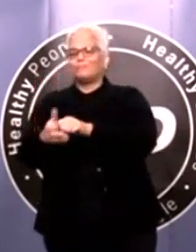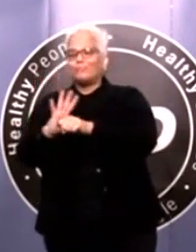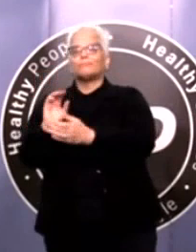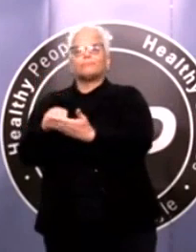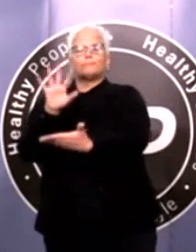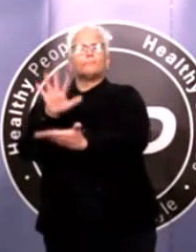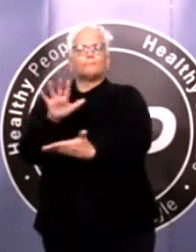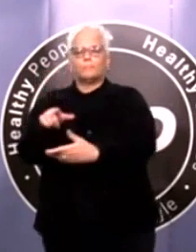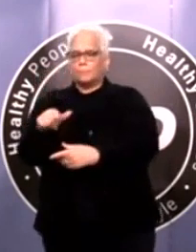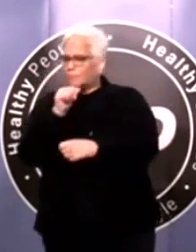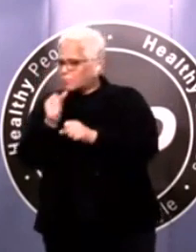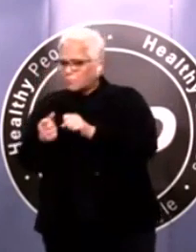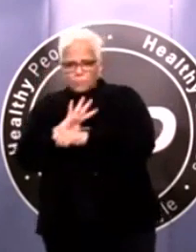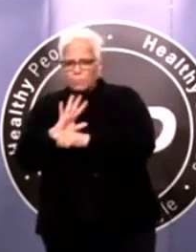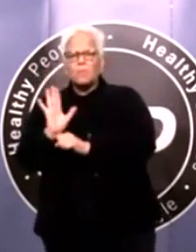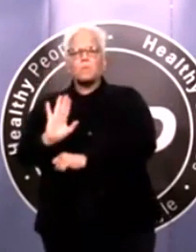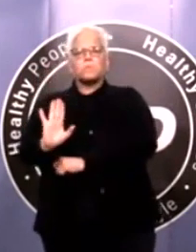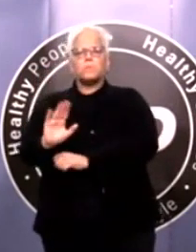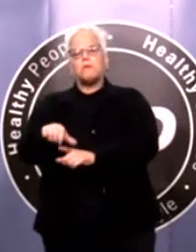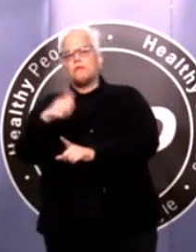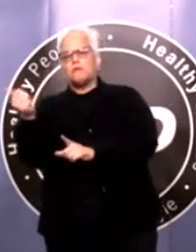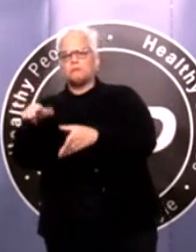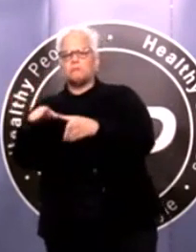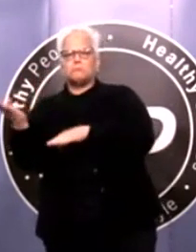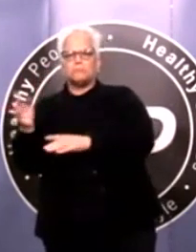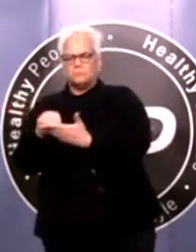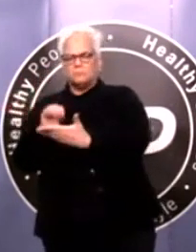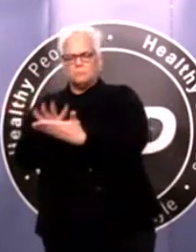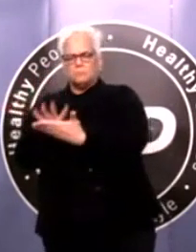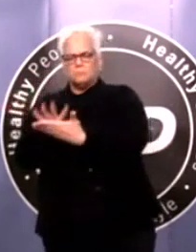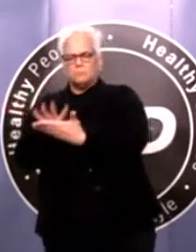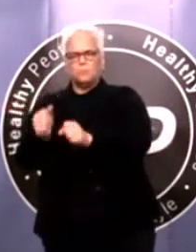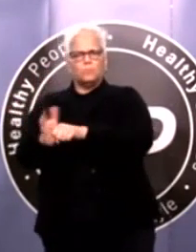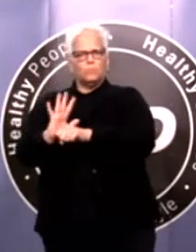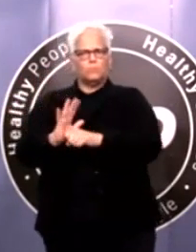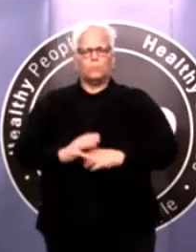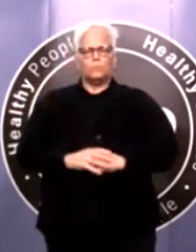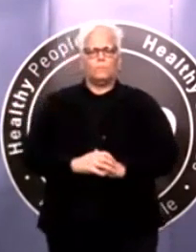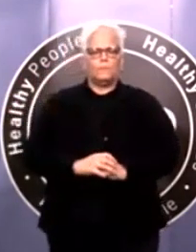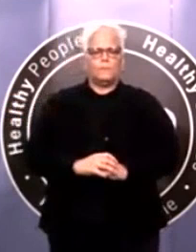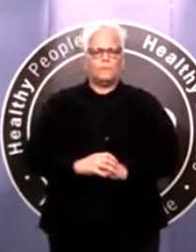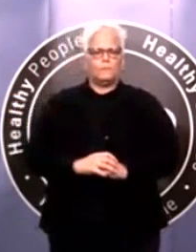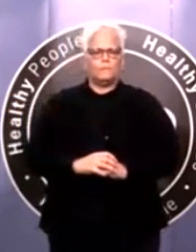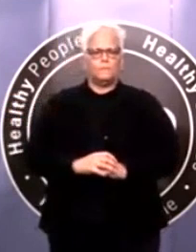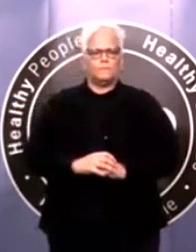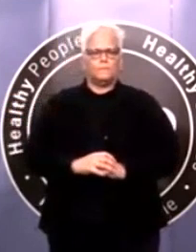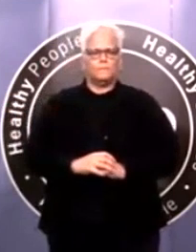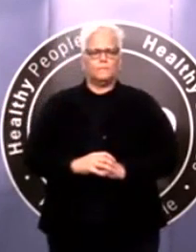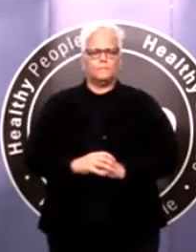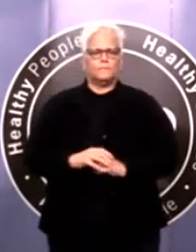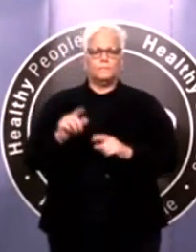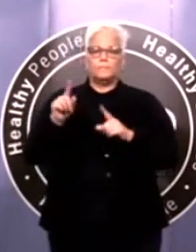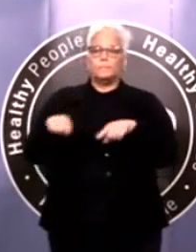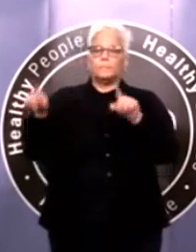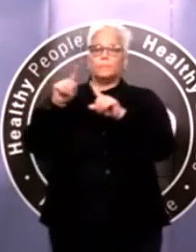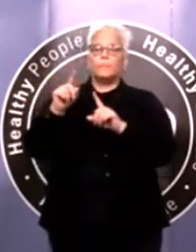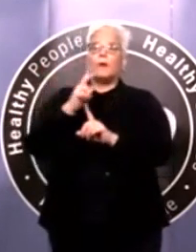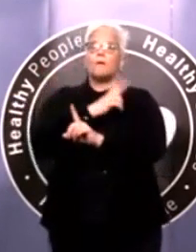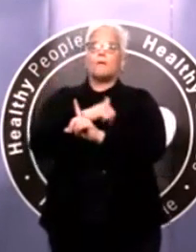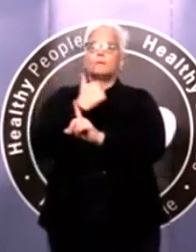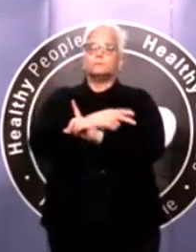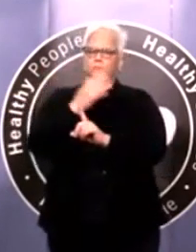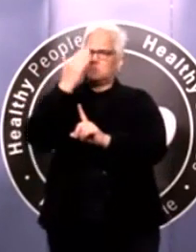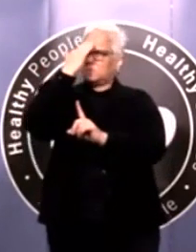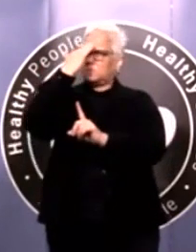feel that at this juncture, if we continue to social distance, people that do become ill, we do have the